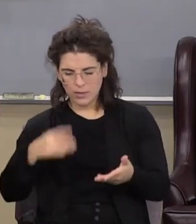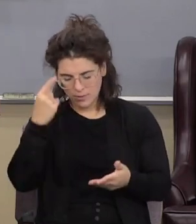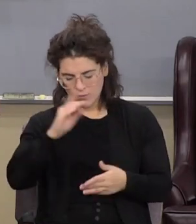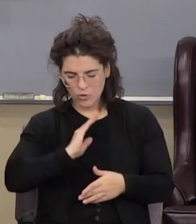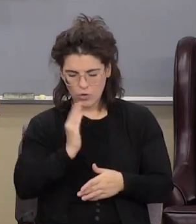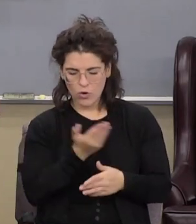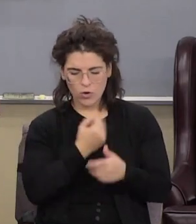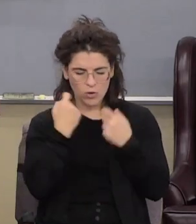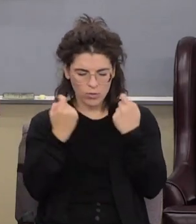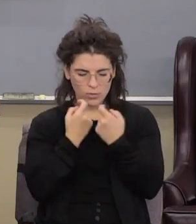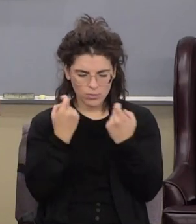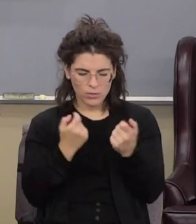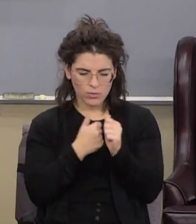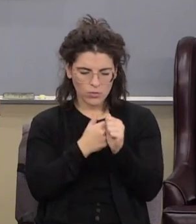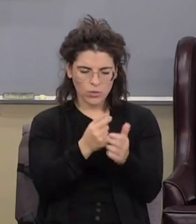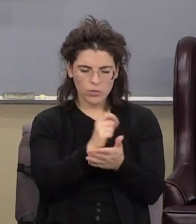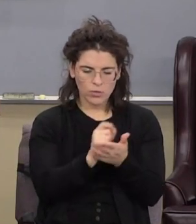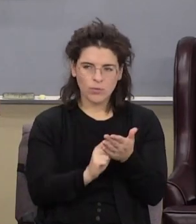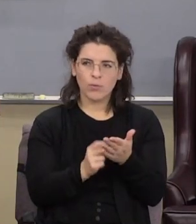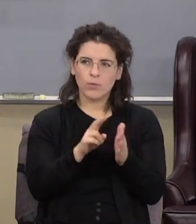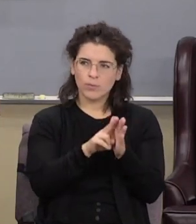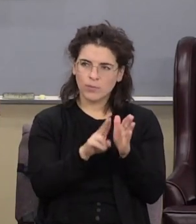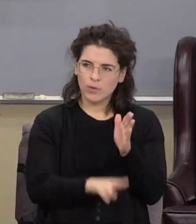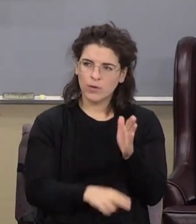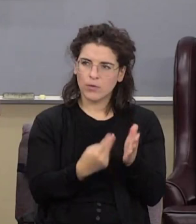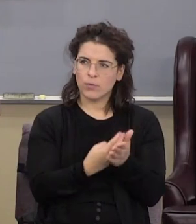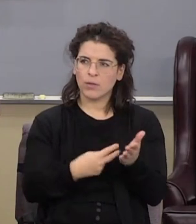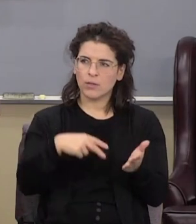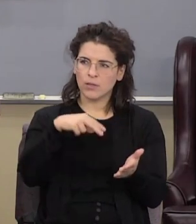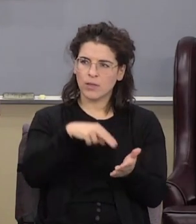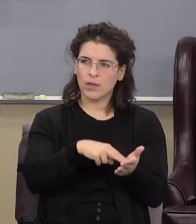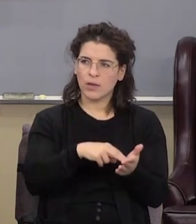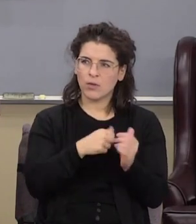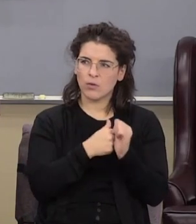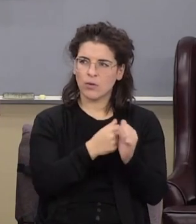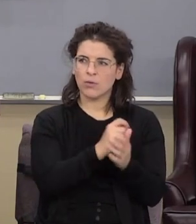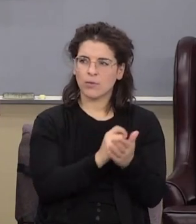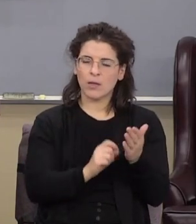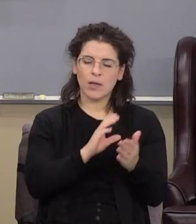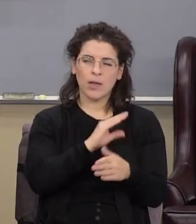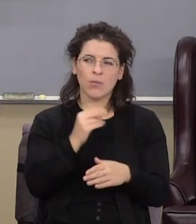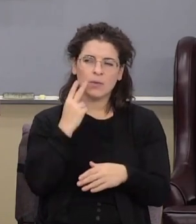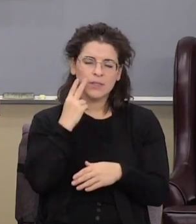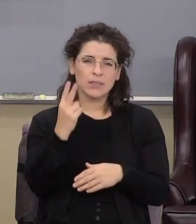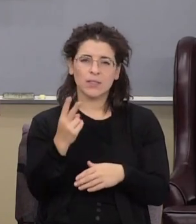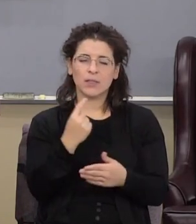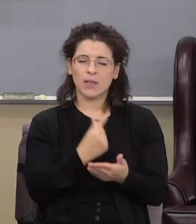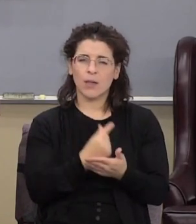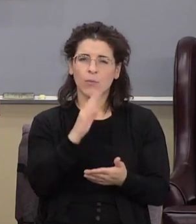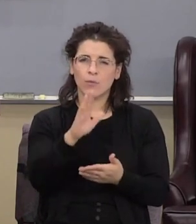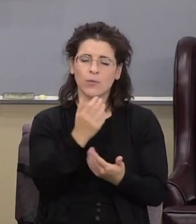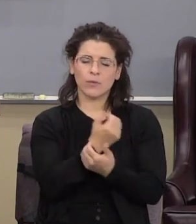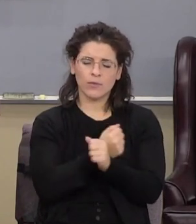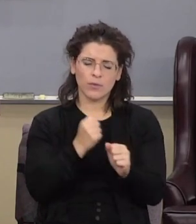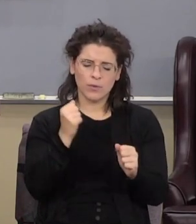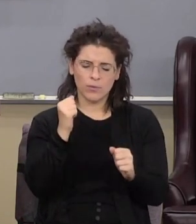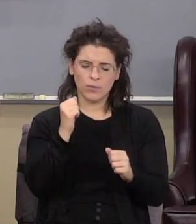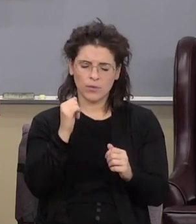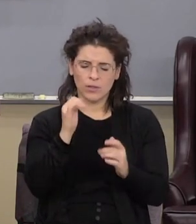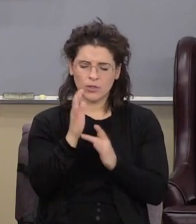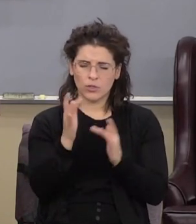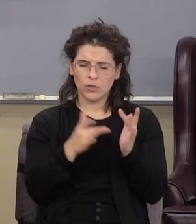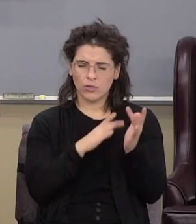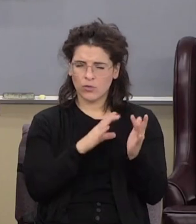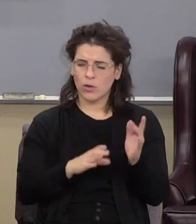was buried and was raised again on the third day according to scripture and he was seen the gospel of your salvation is that Jesus Christ went to